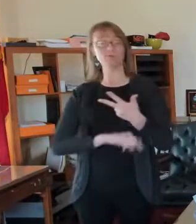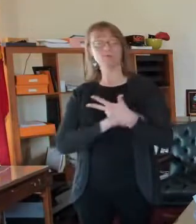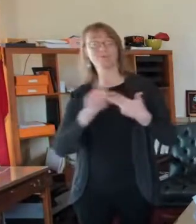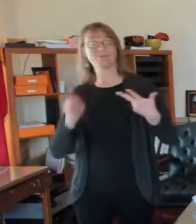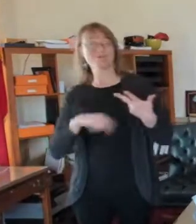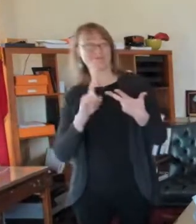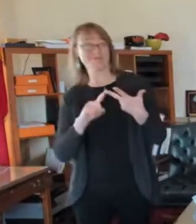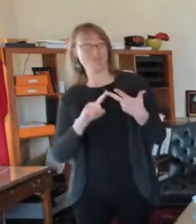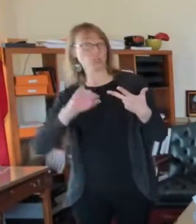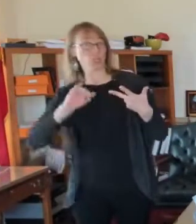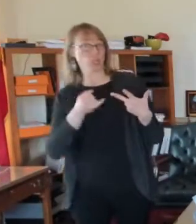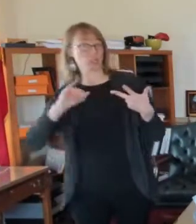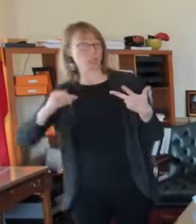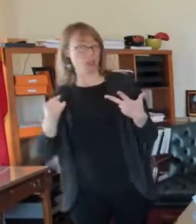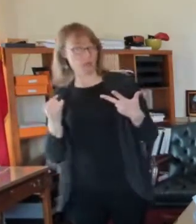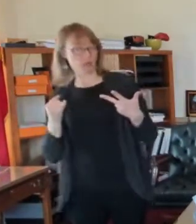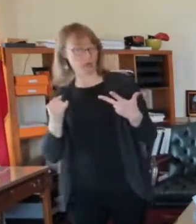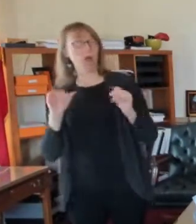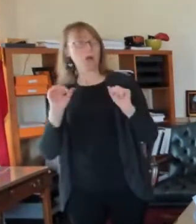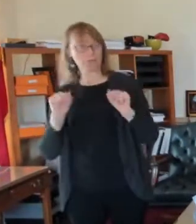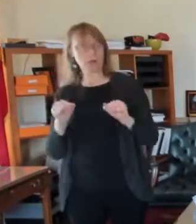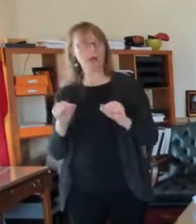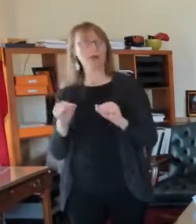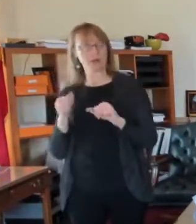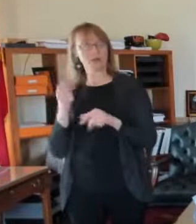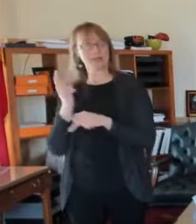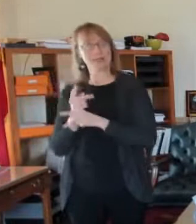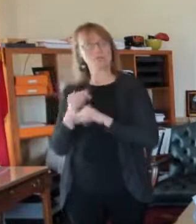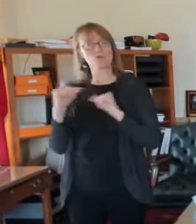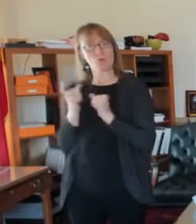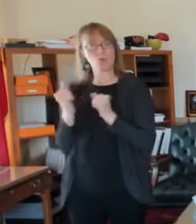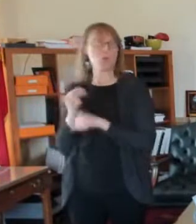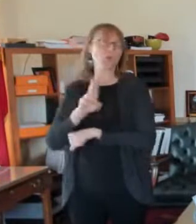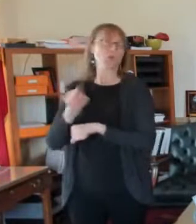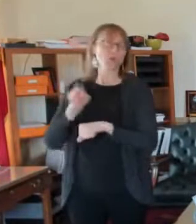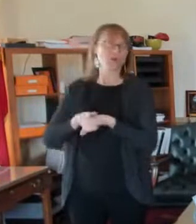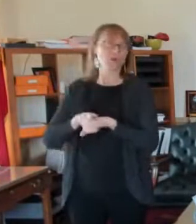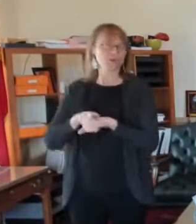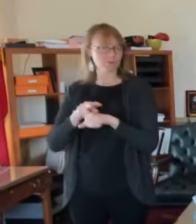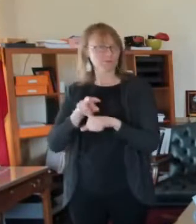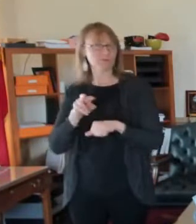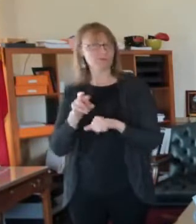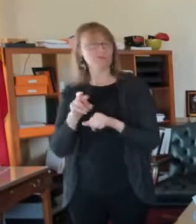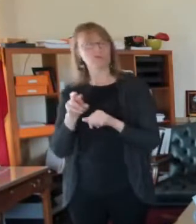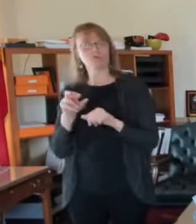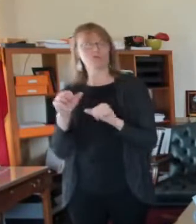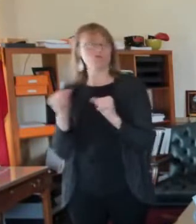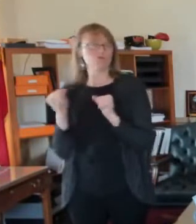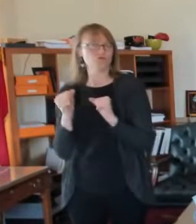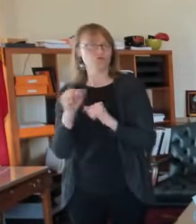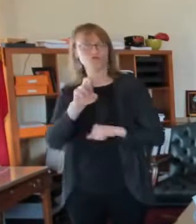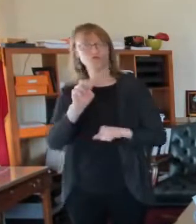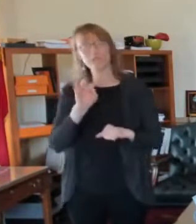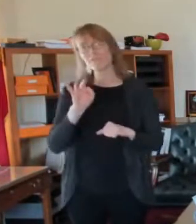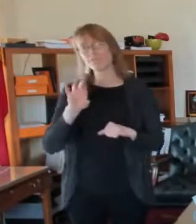temperatures. Uh, and it's one shot. So as you can see, this is all happening, happening rapidly. I know it's not rapidly